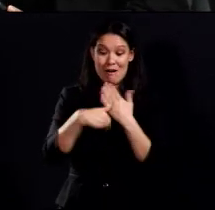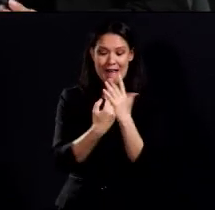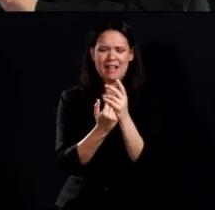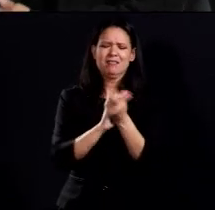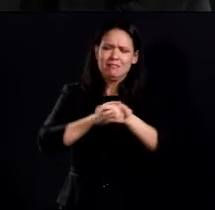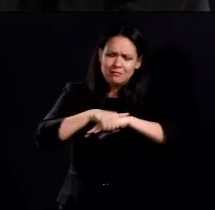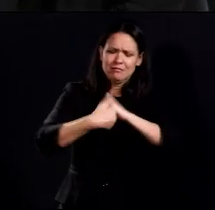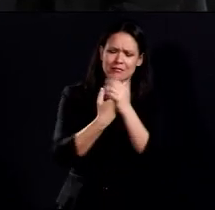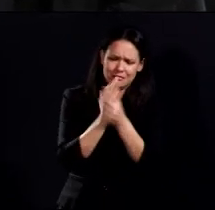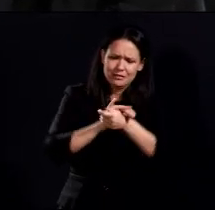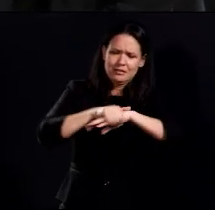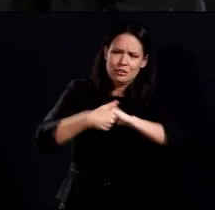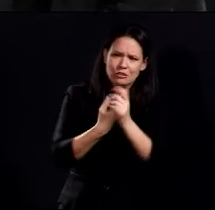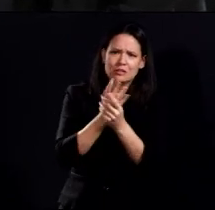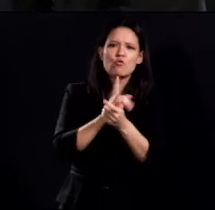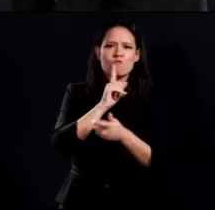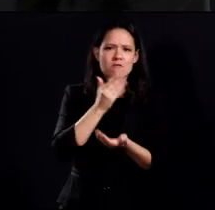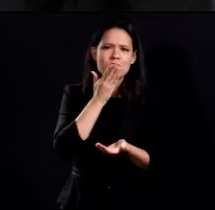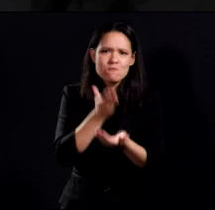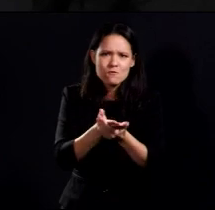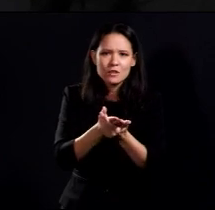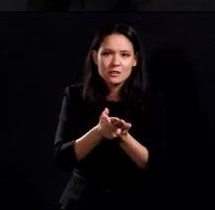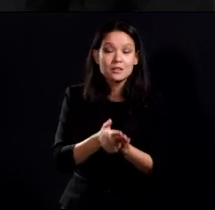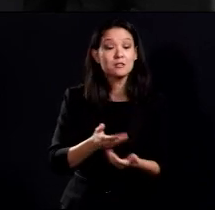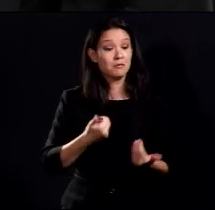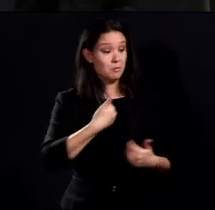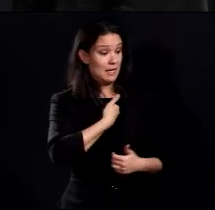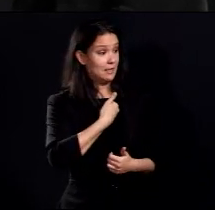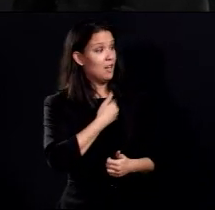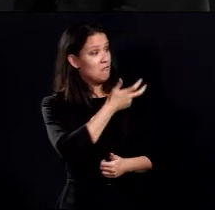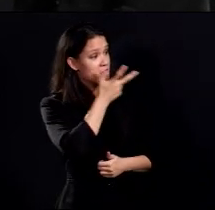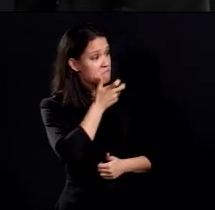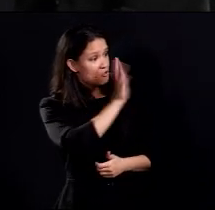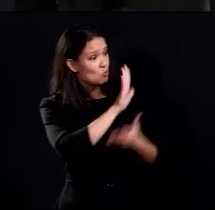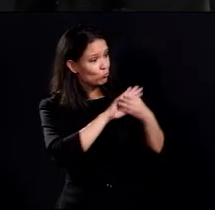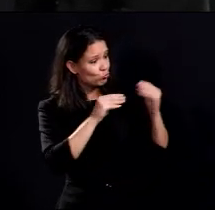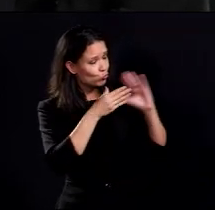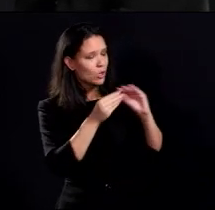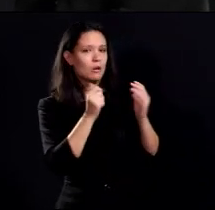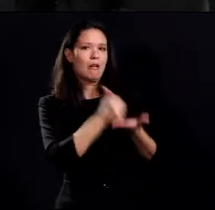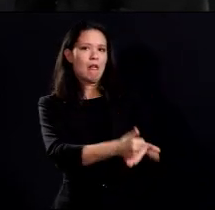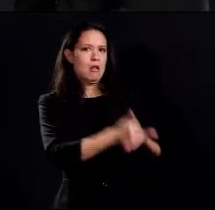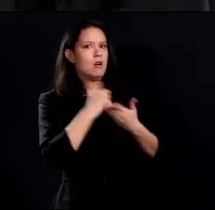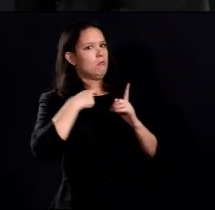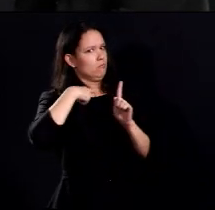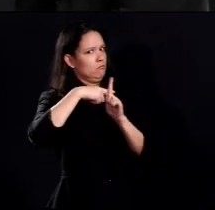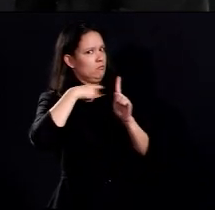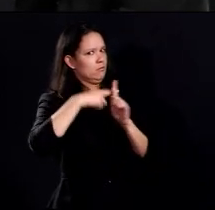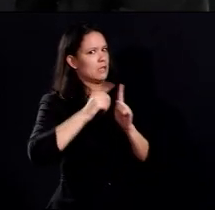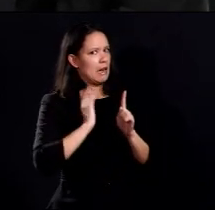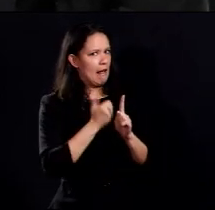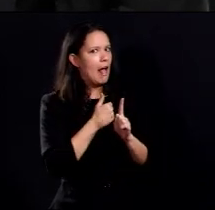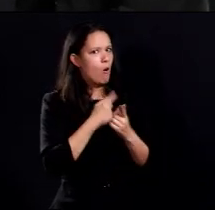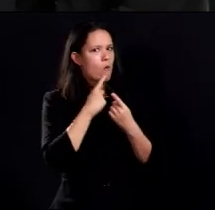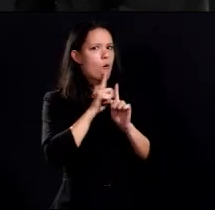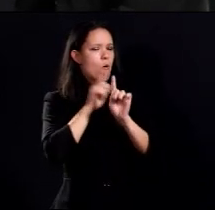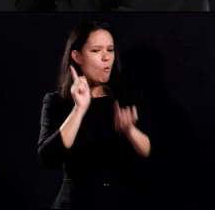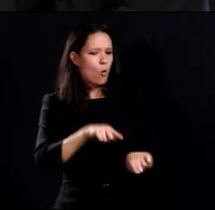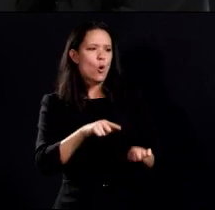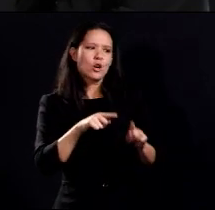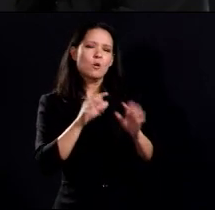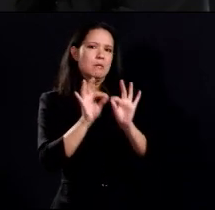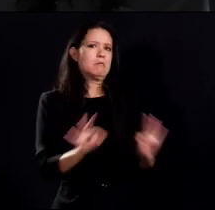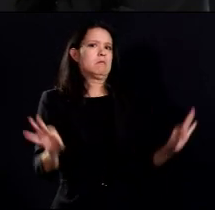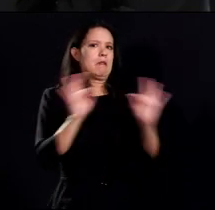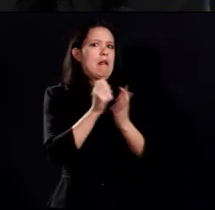hand washing. So, I feel better hearing from Diana, Dr. Cervantes, about the practices that we have in place and that